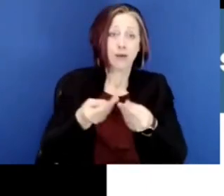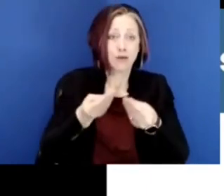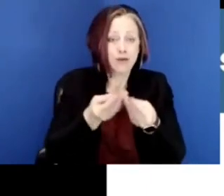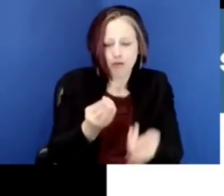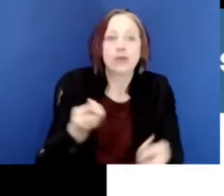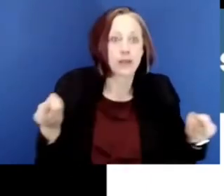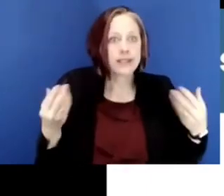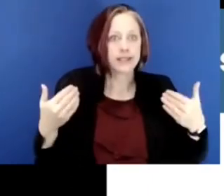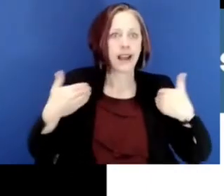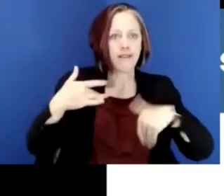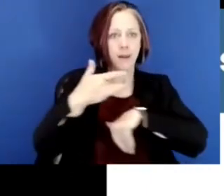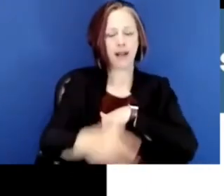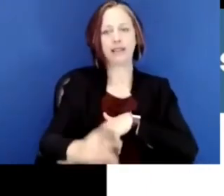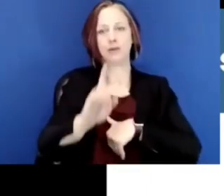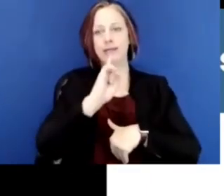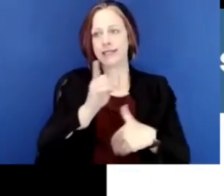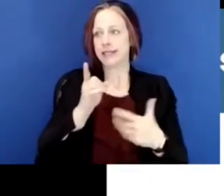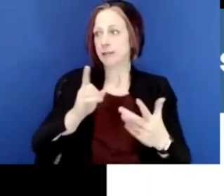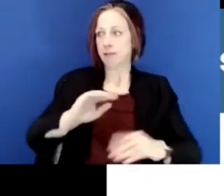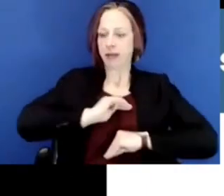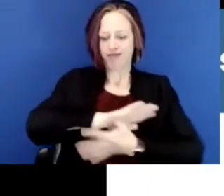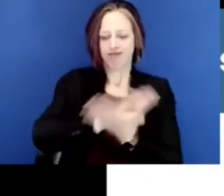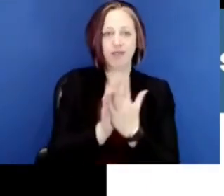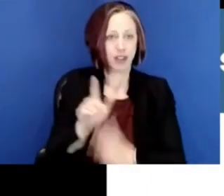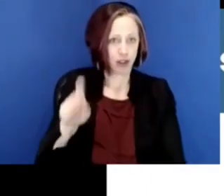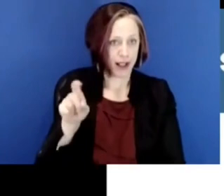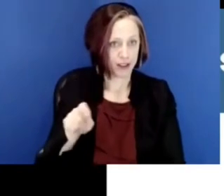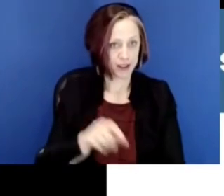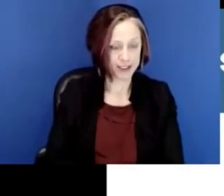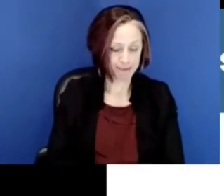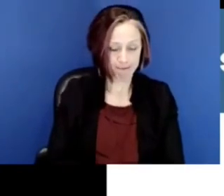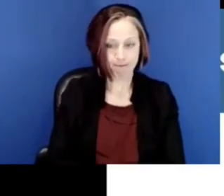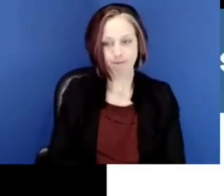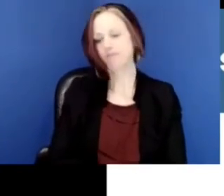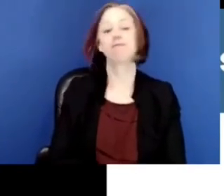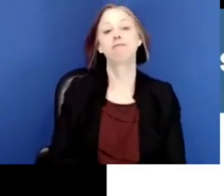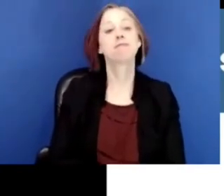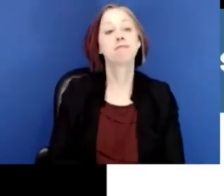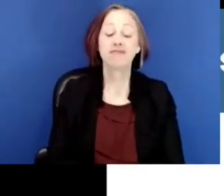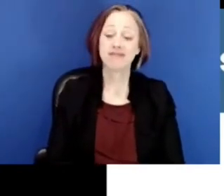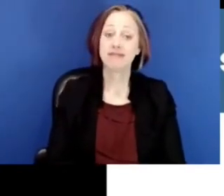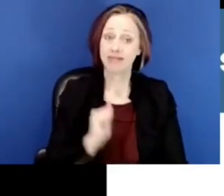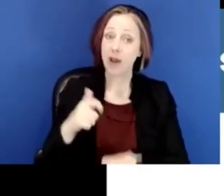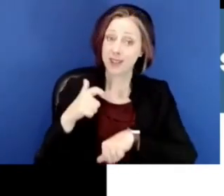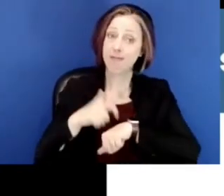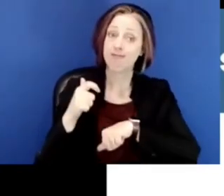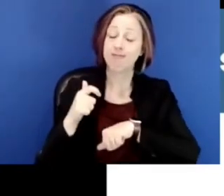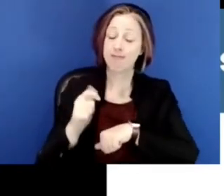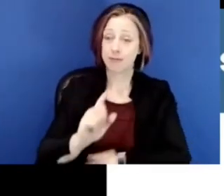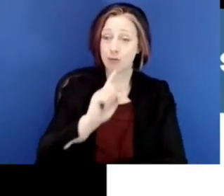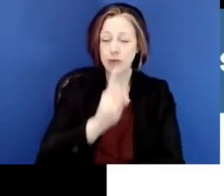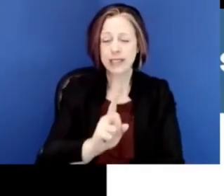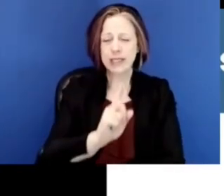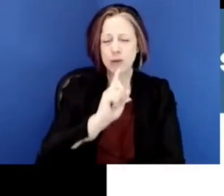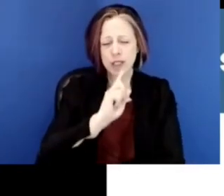they have resources to help them meet all of the challenges that they're experiencing. So it is time now